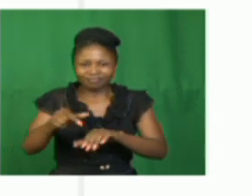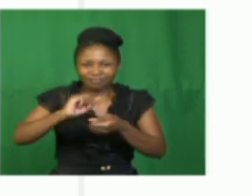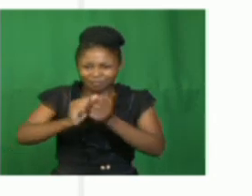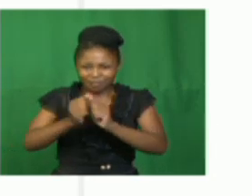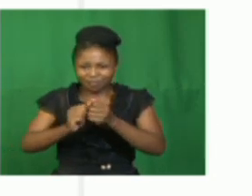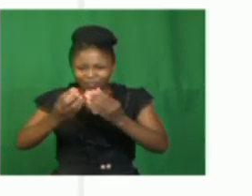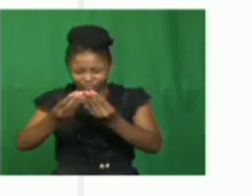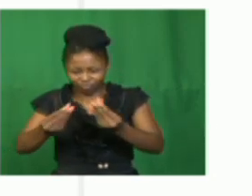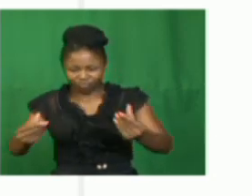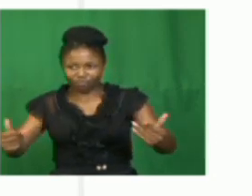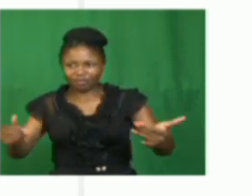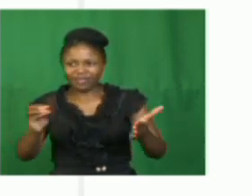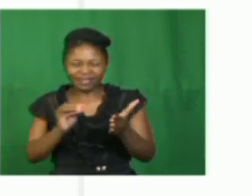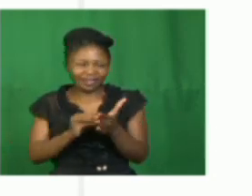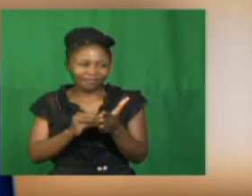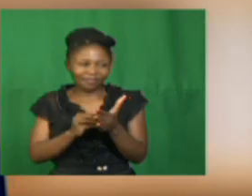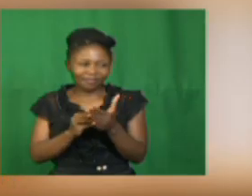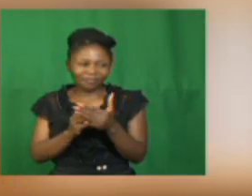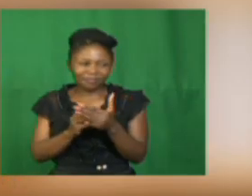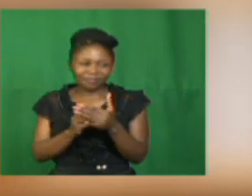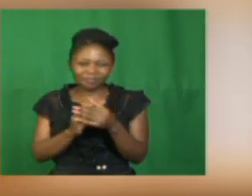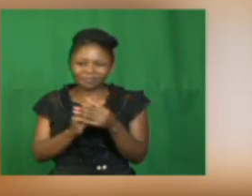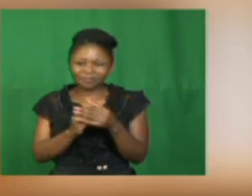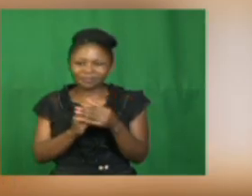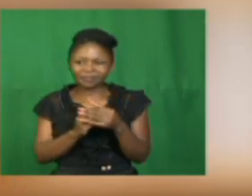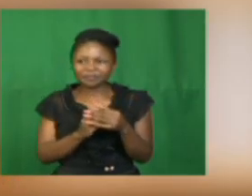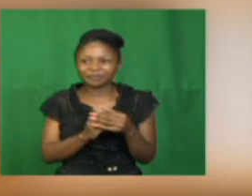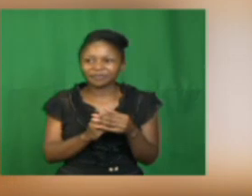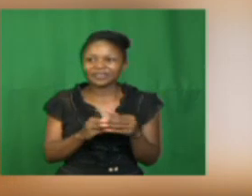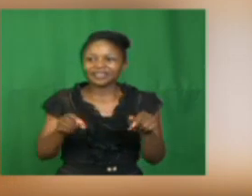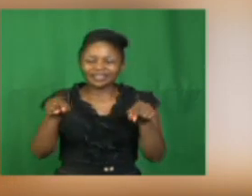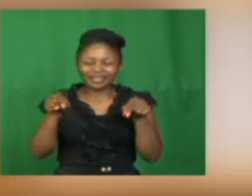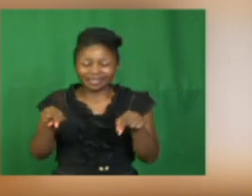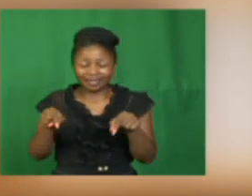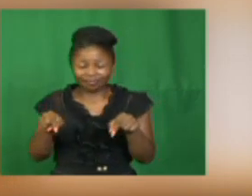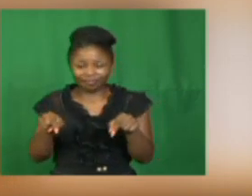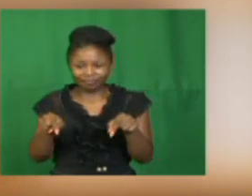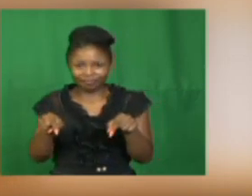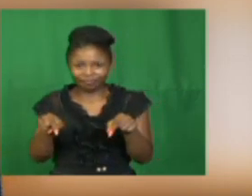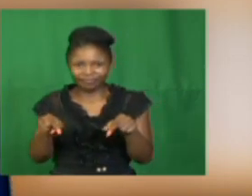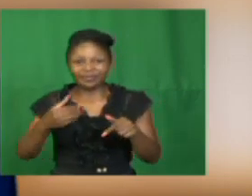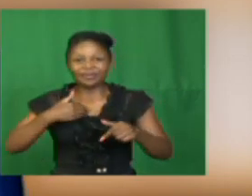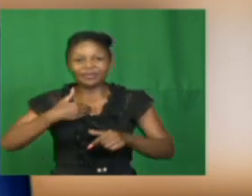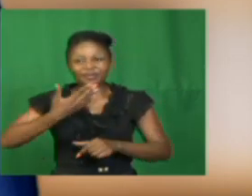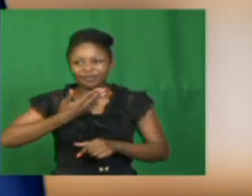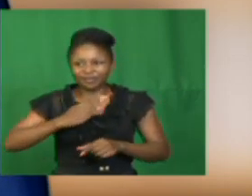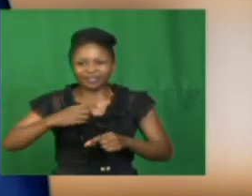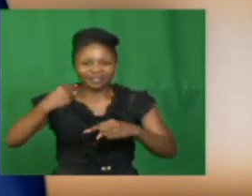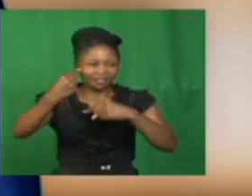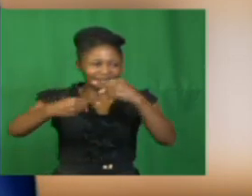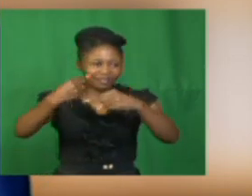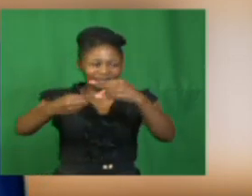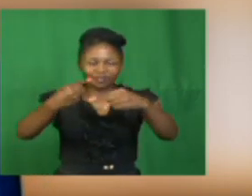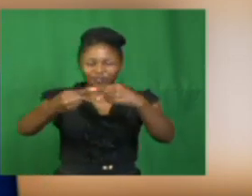solved. Now, my learners at home, I want us now to go